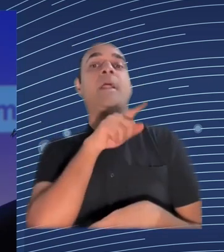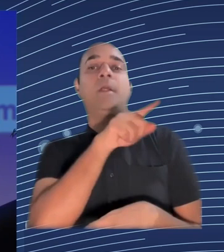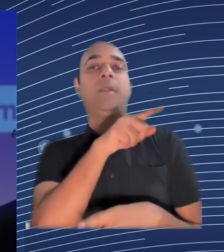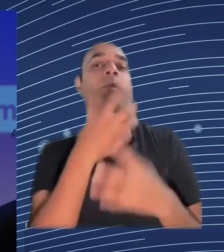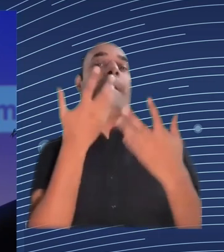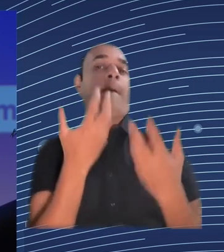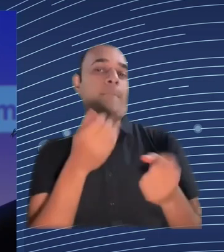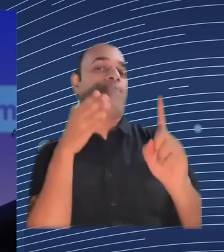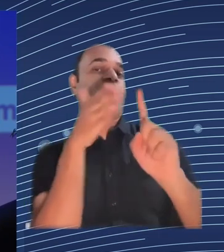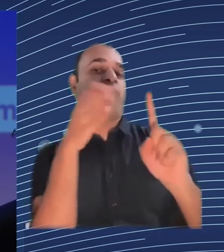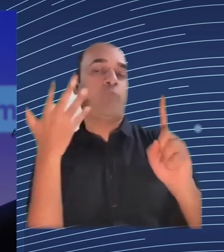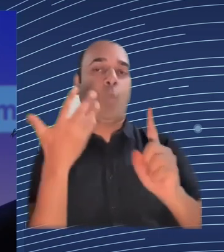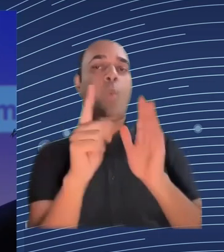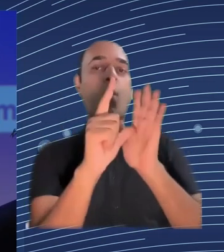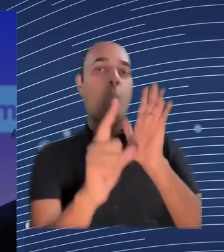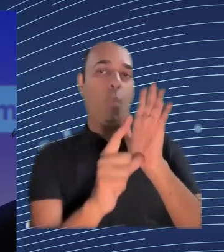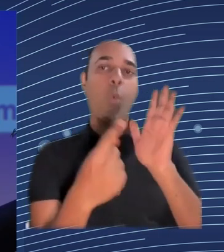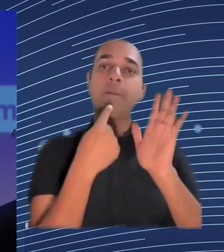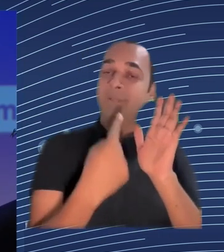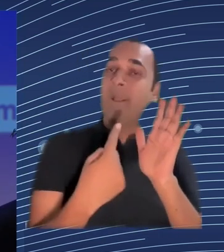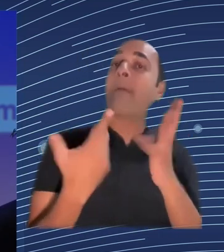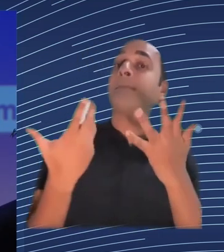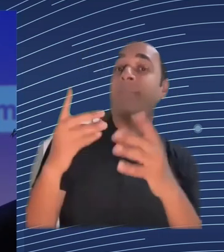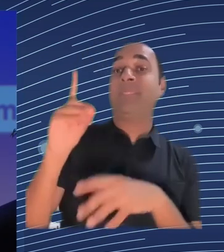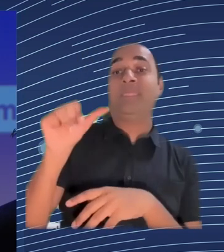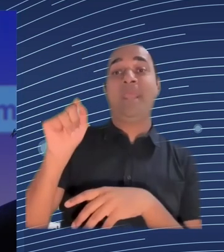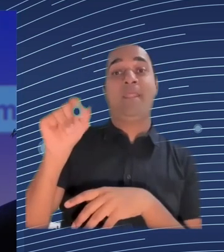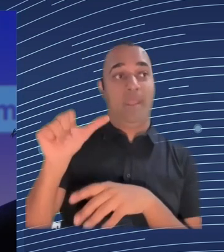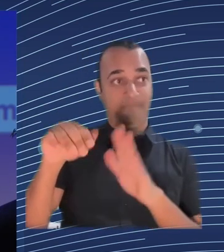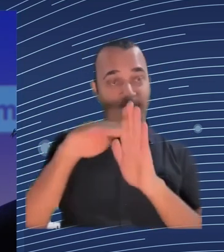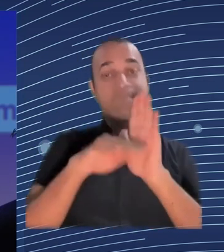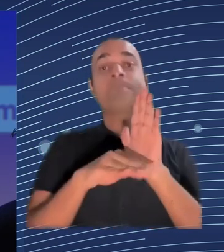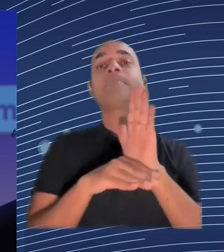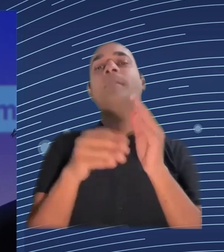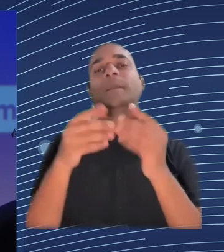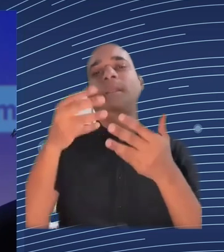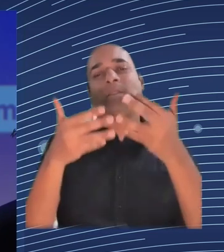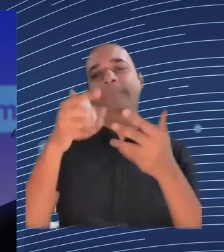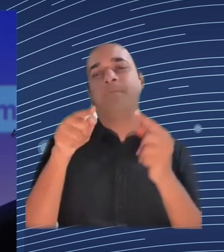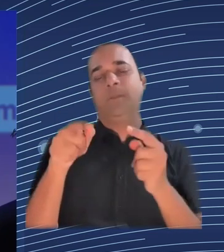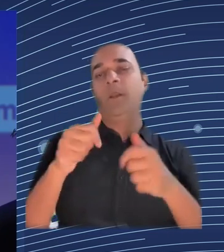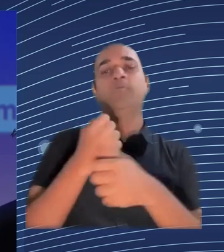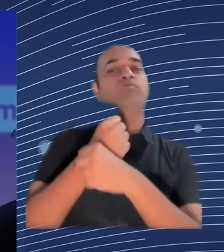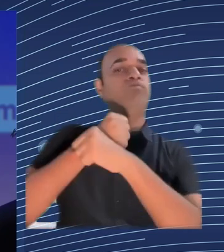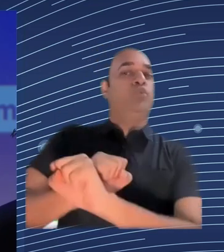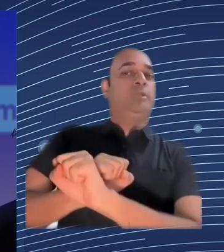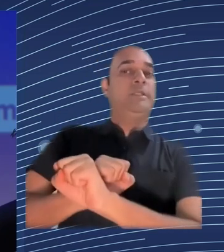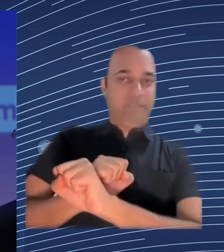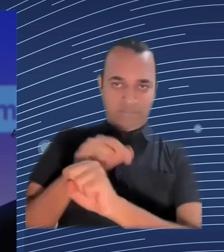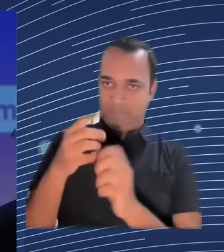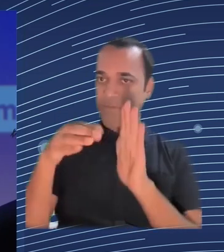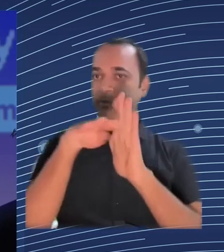social partners the relevant social partners they make a new law about the transparency of algorithms